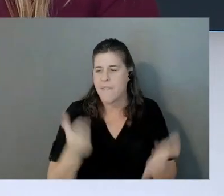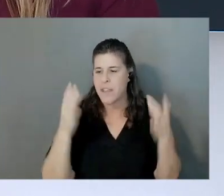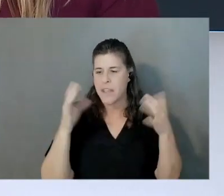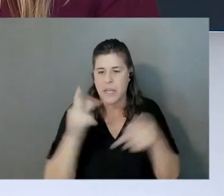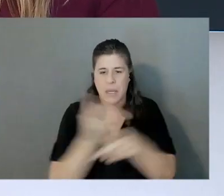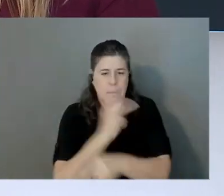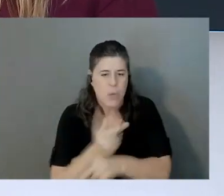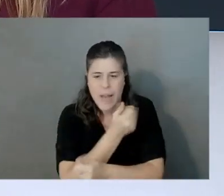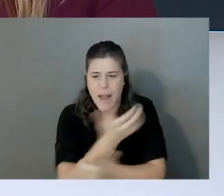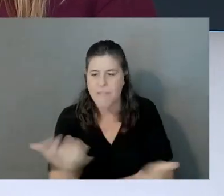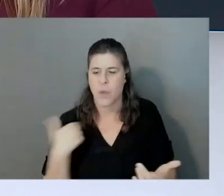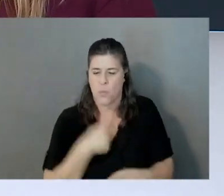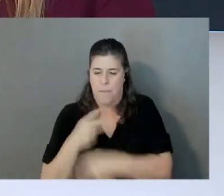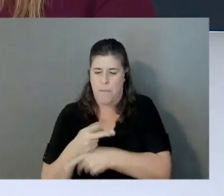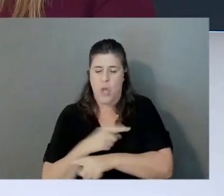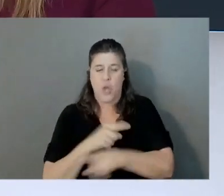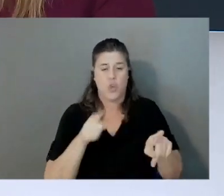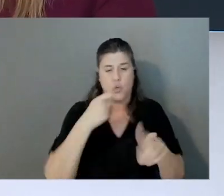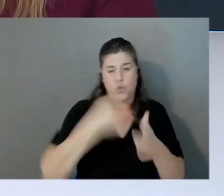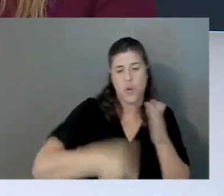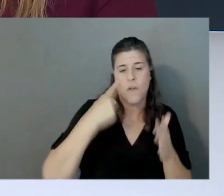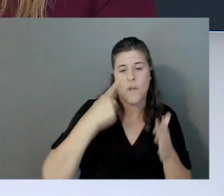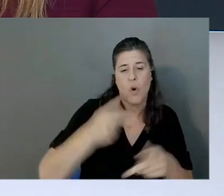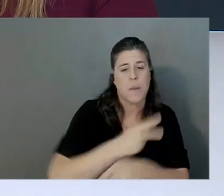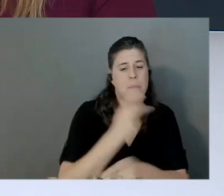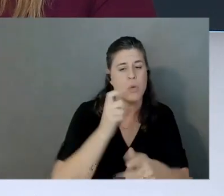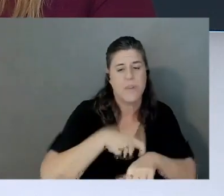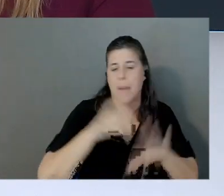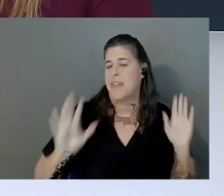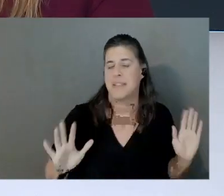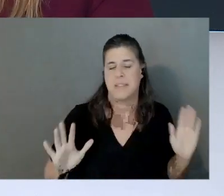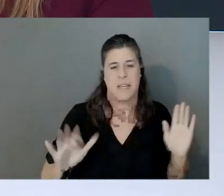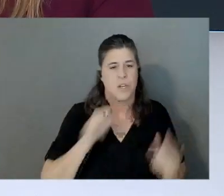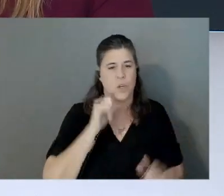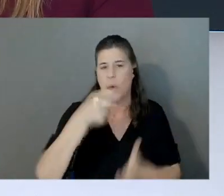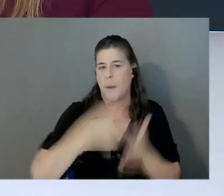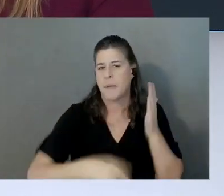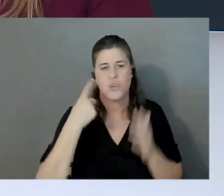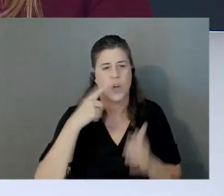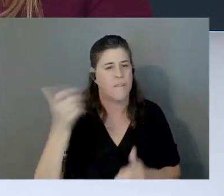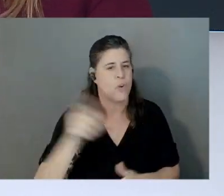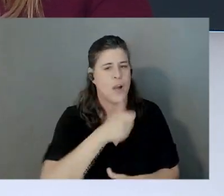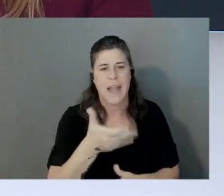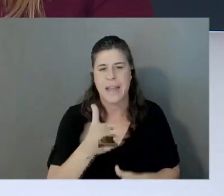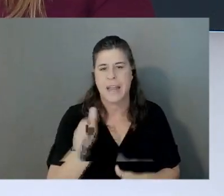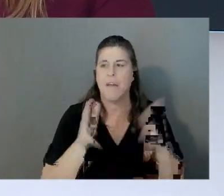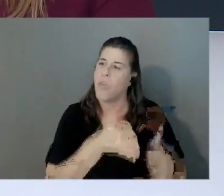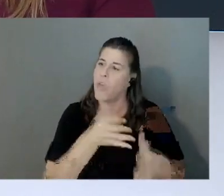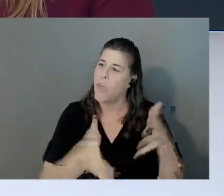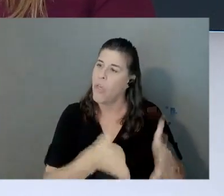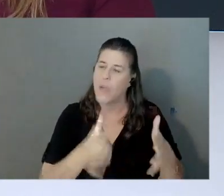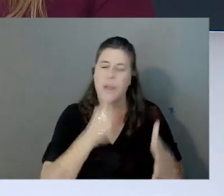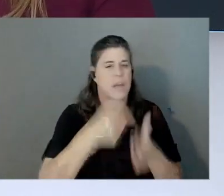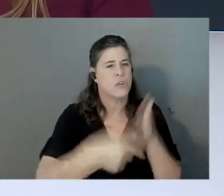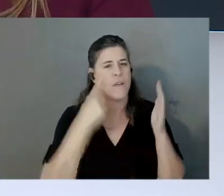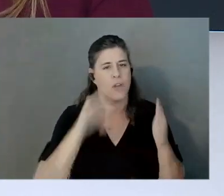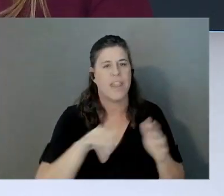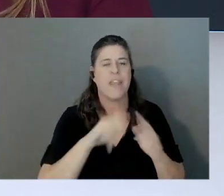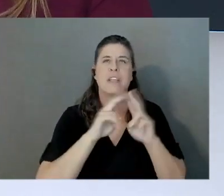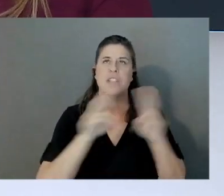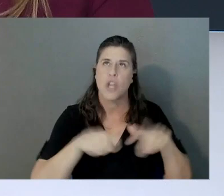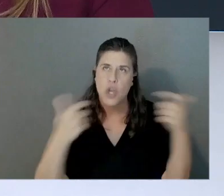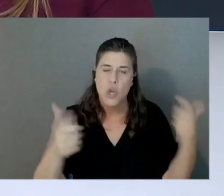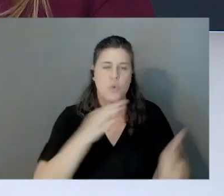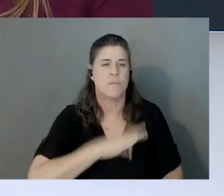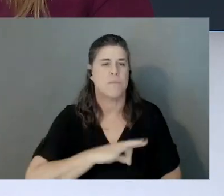only be charged for the compute time, right? So you're not going to get charged for any of the idle time. So that is a significant benefit that you get out of the